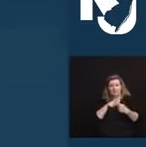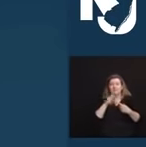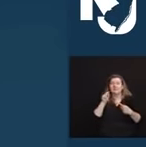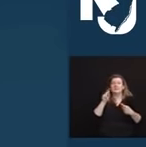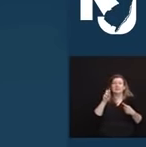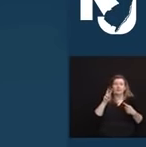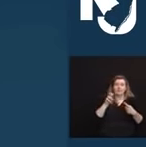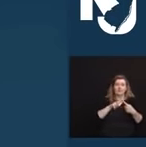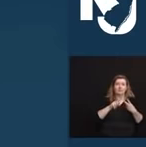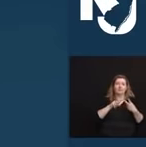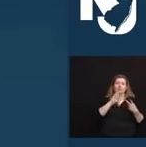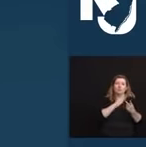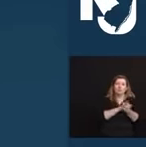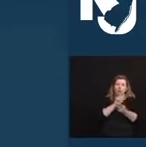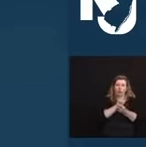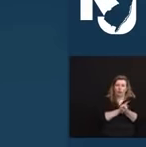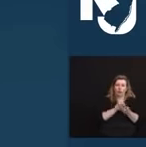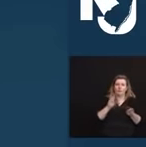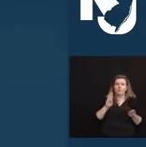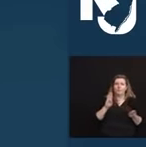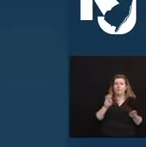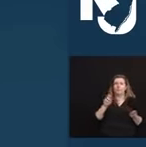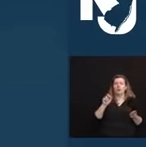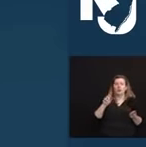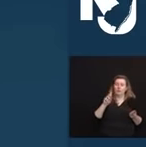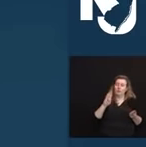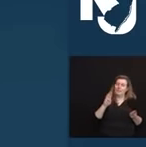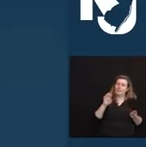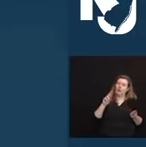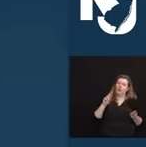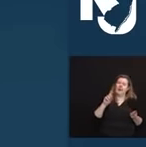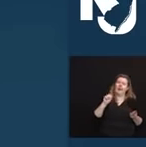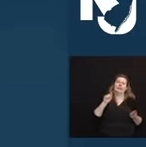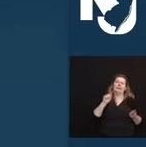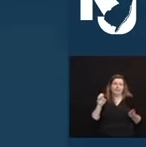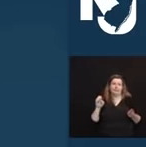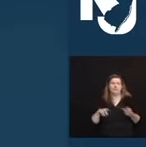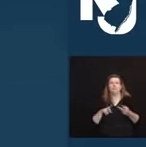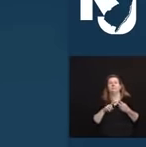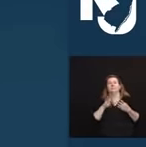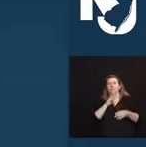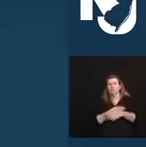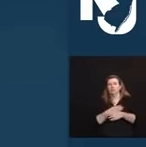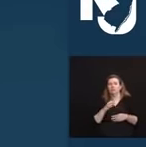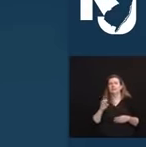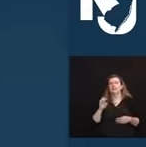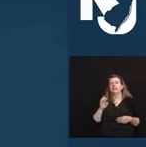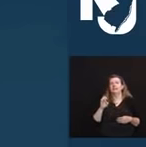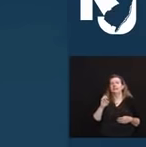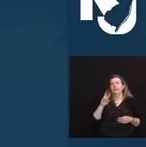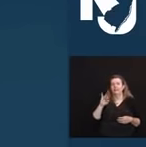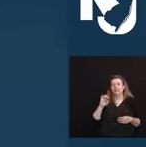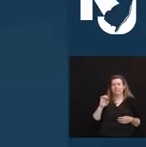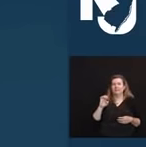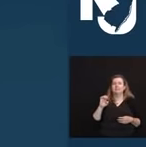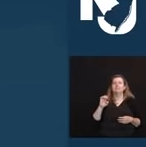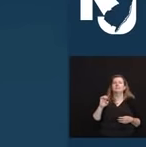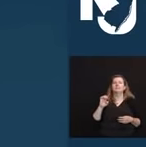Bernadette, and they're in West Caldwell. Daughter, Evie, and son-in-law, Steve, they live in Florida.